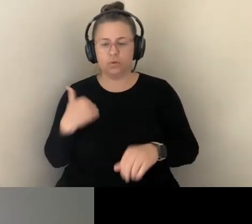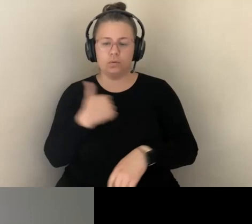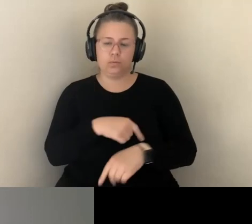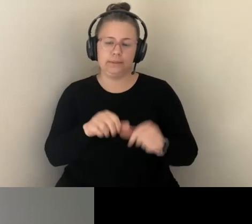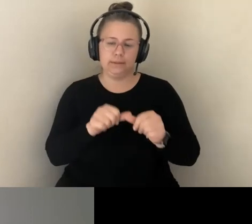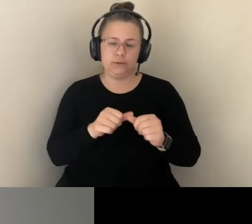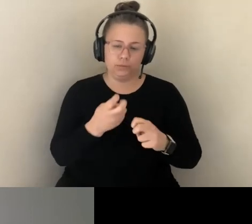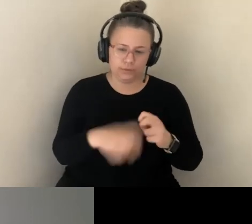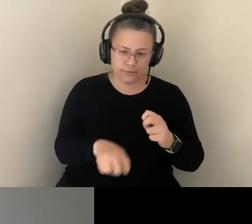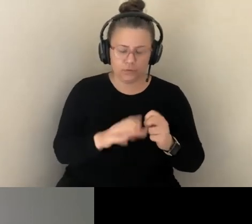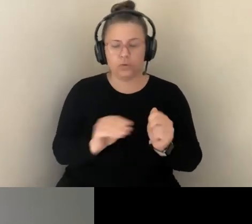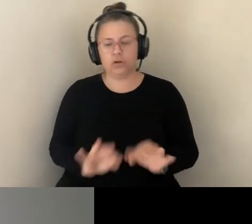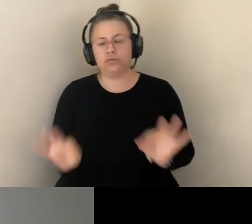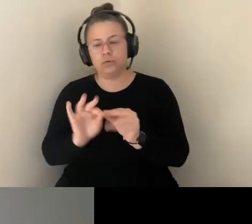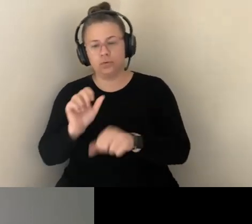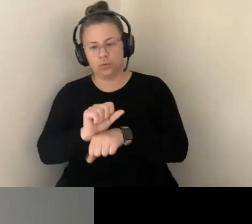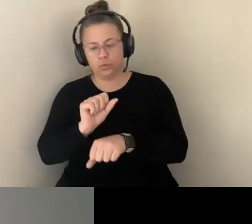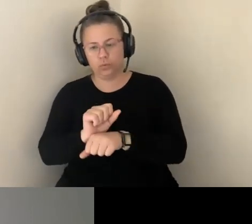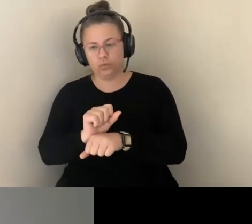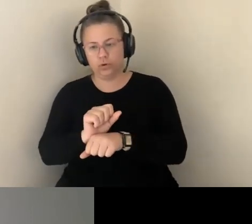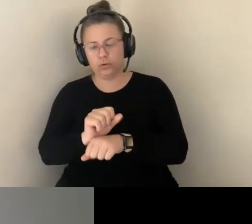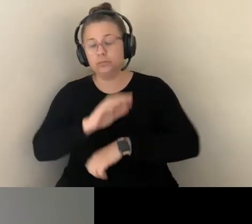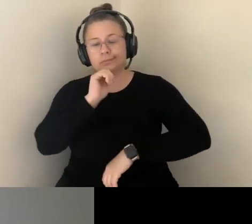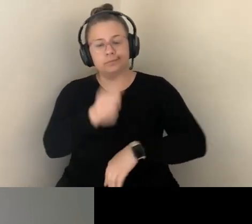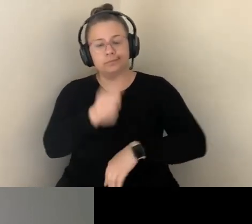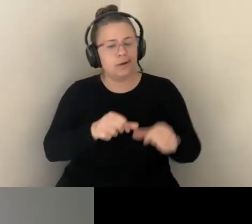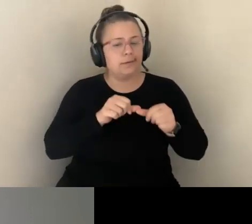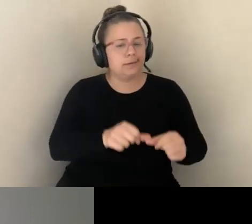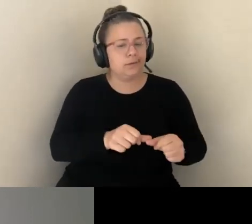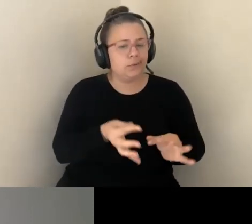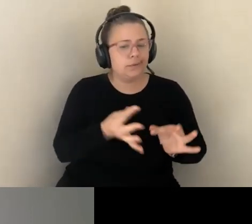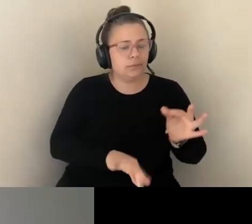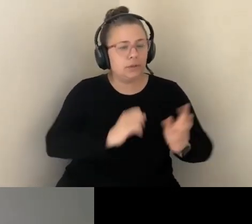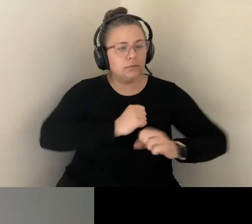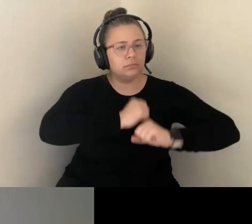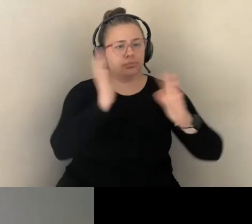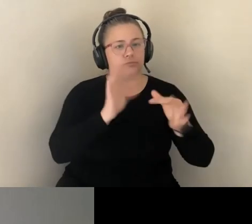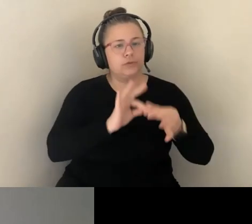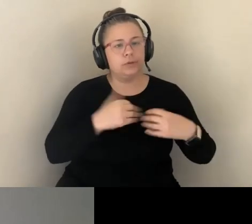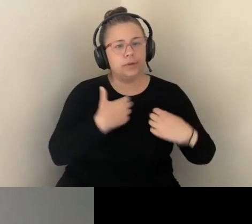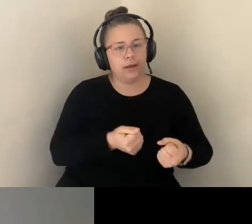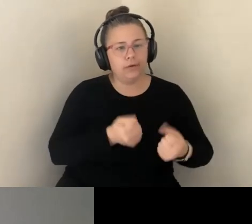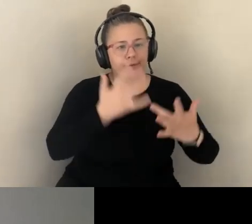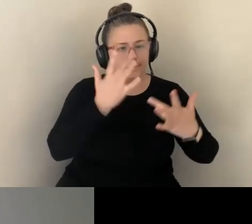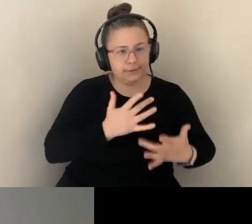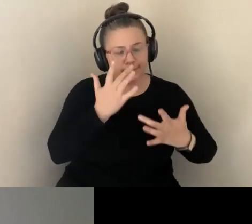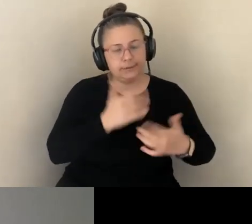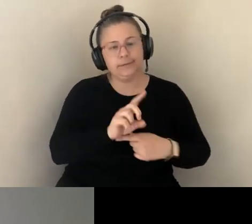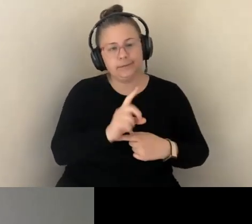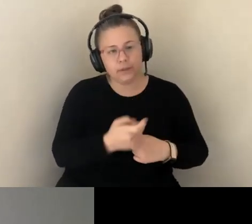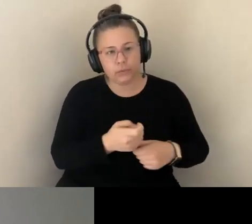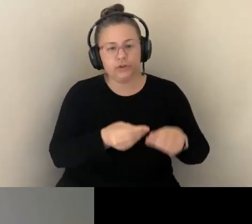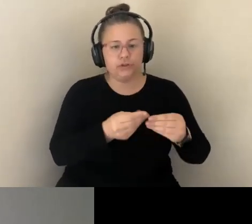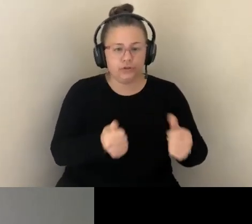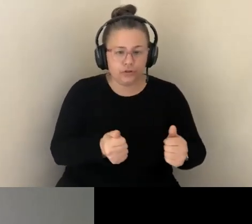MOVING BEYOND SIMPLISTIC IDEAS OF HEALTH AND DISEASE, DIAGNOSIS AND CURE, AS WELL AS ABILITY AND DISABILITY.